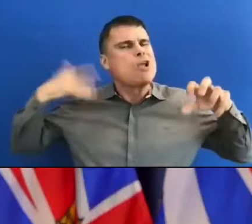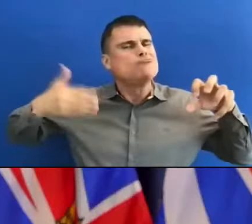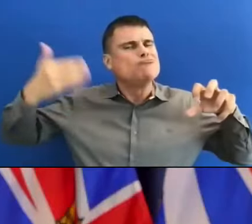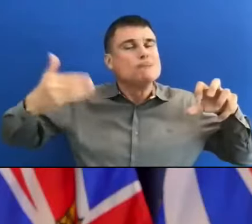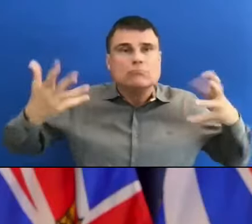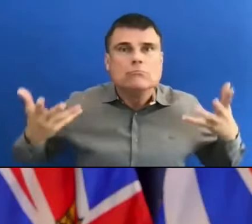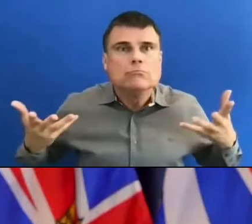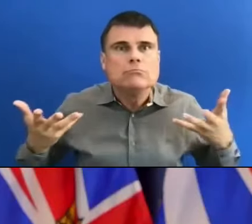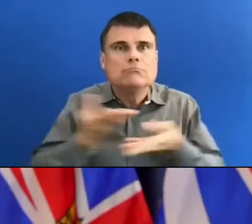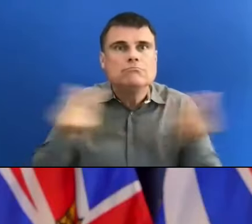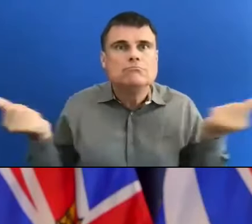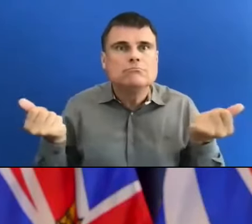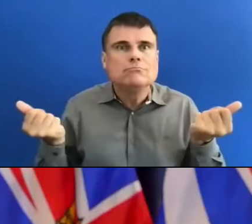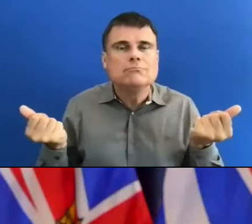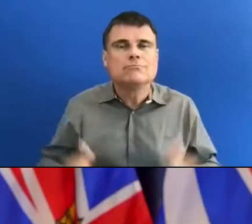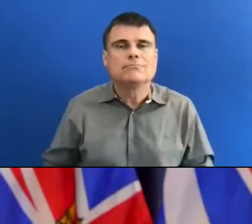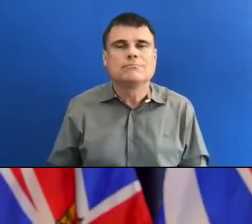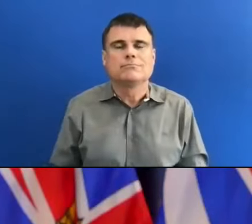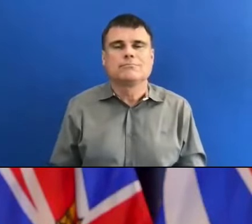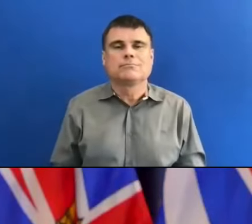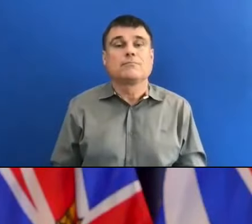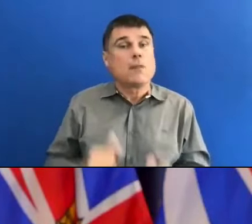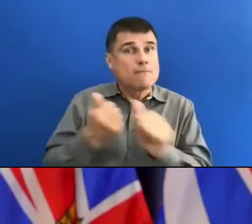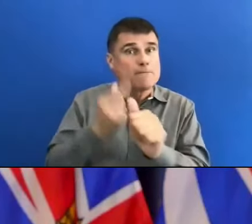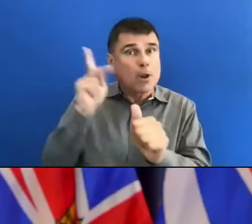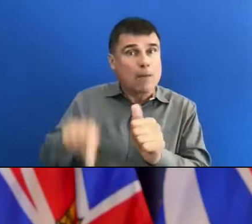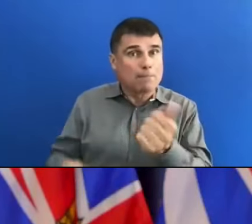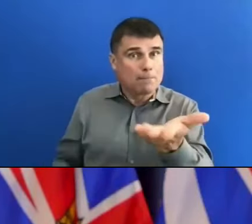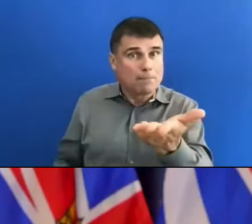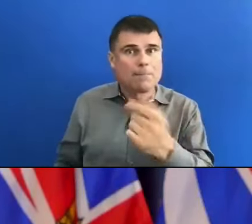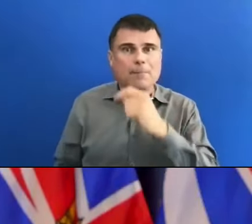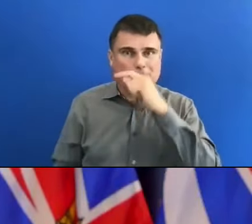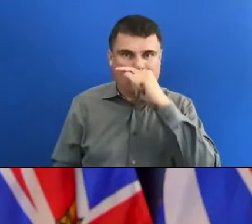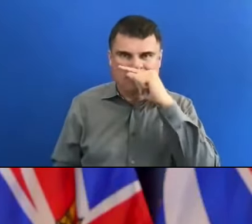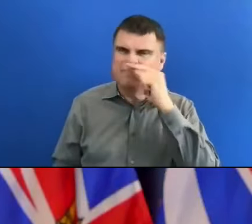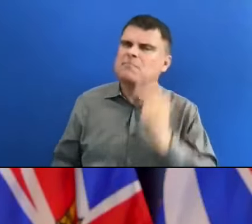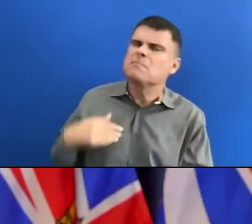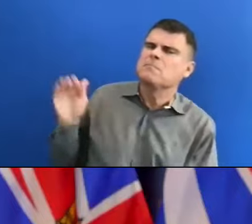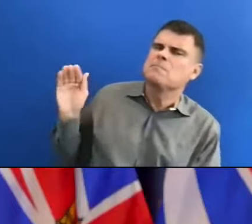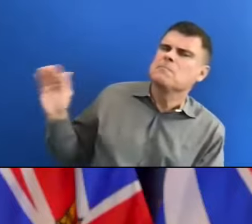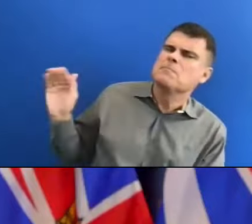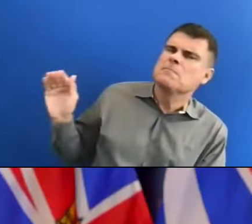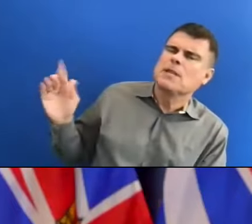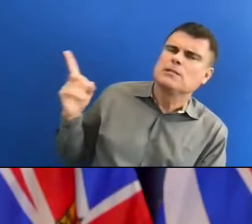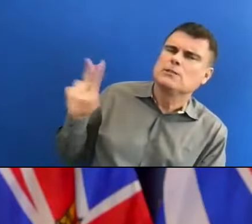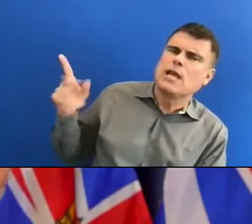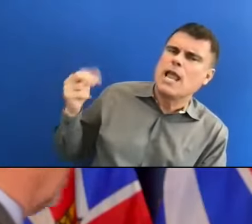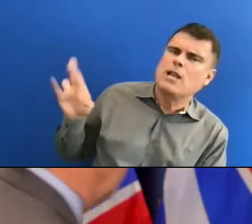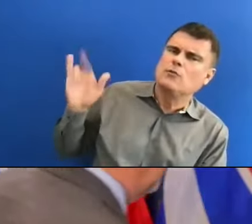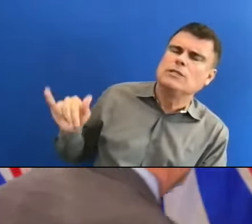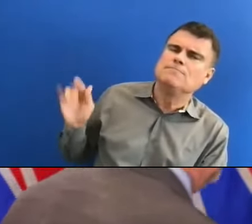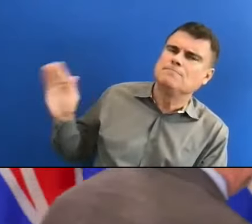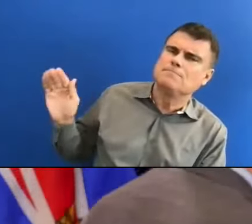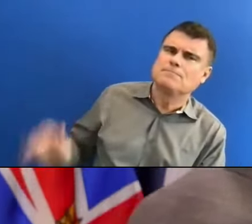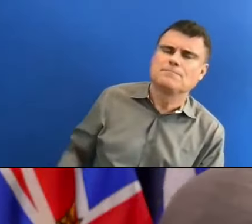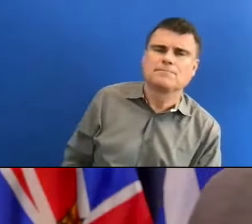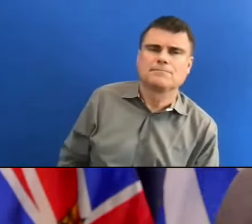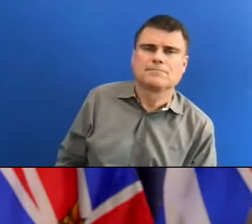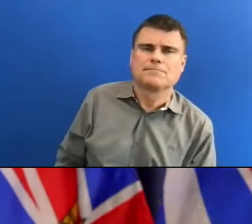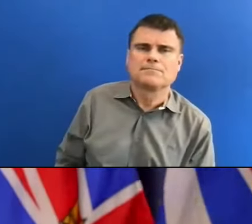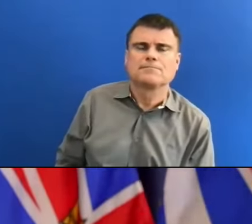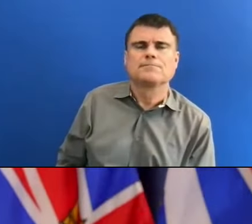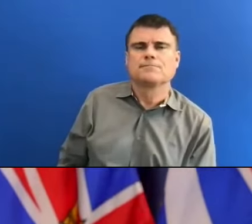We're This may be for Dr. Henry. With all the changes that are coming regarding lifting restrictions from the